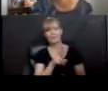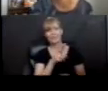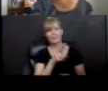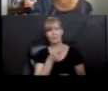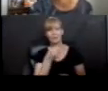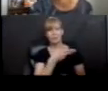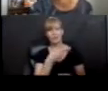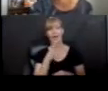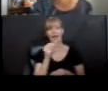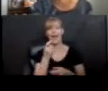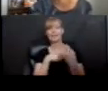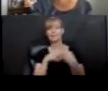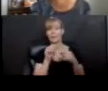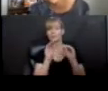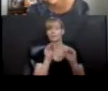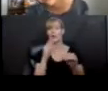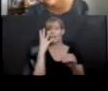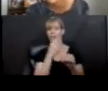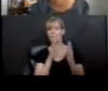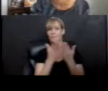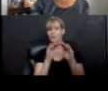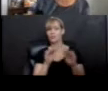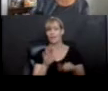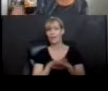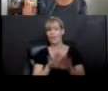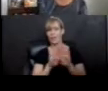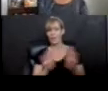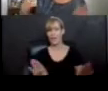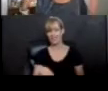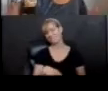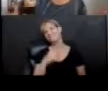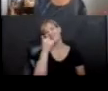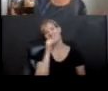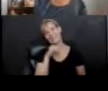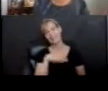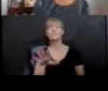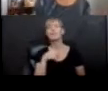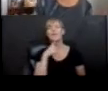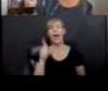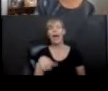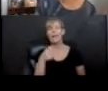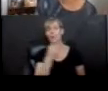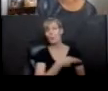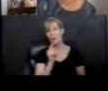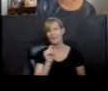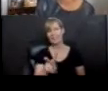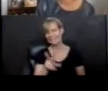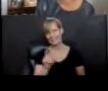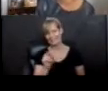install a lovely bookshelf on the wall. Very silly, right? You don't have to throw your TV set away. But,